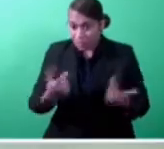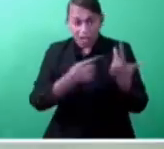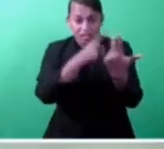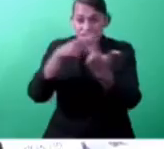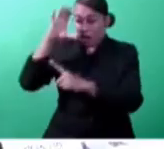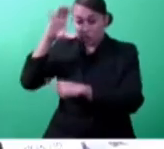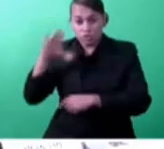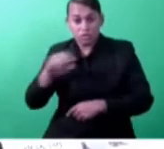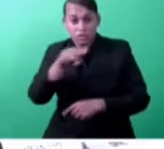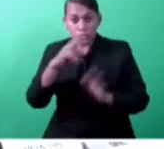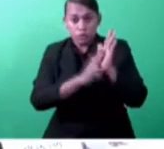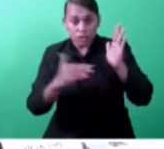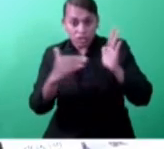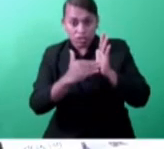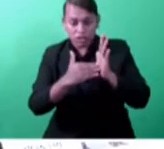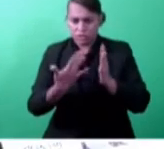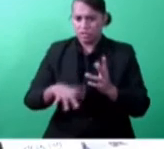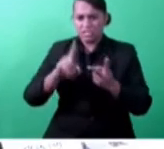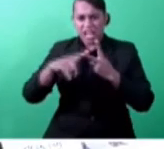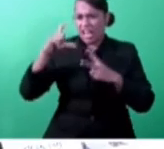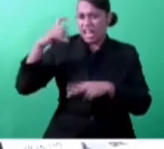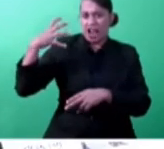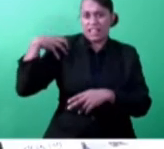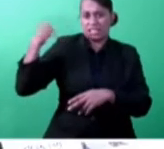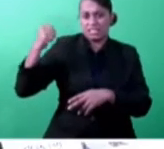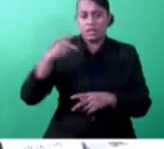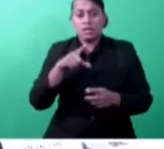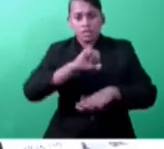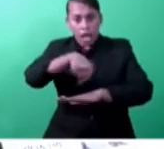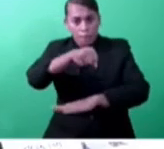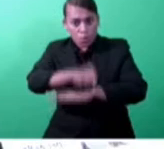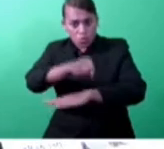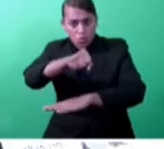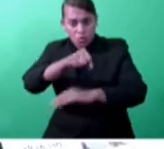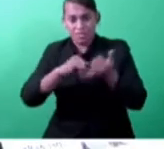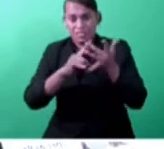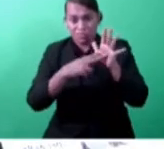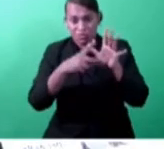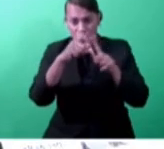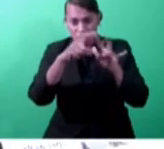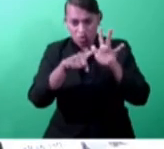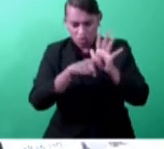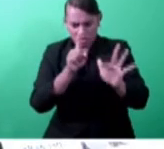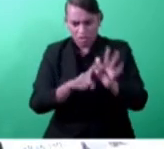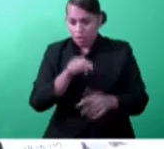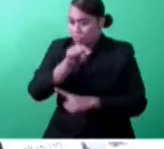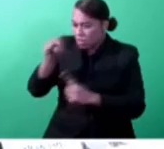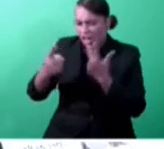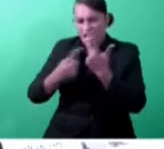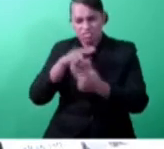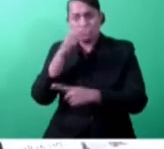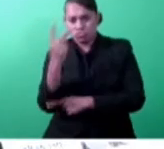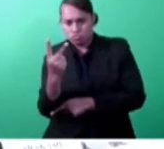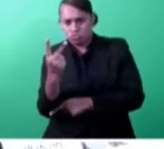Zealand, Georgia, Canada and Singapore, a business had to meet two requirements and that is